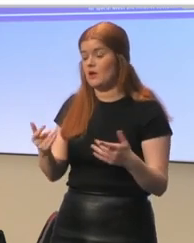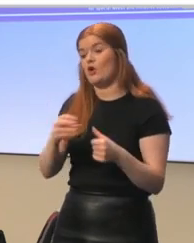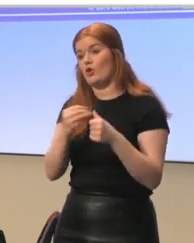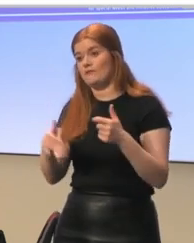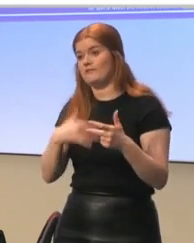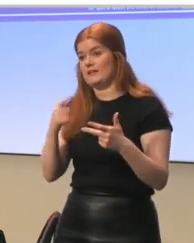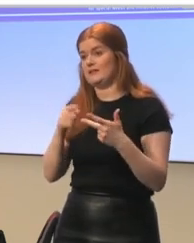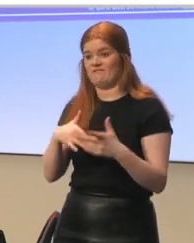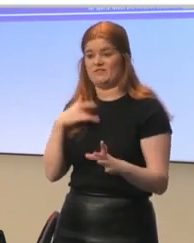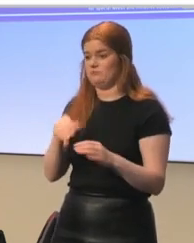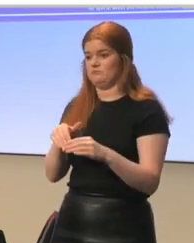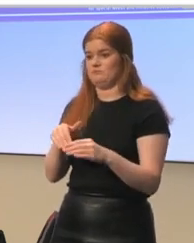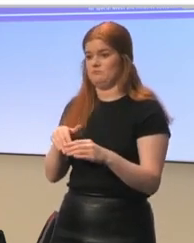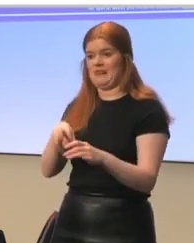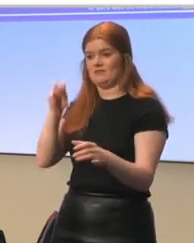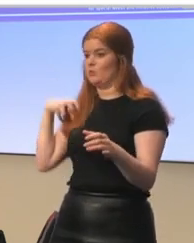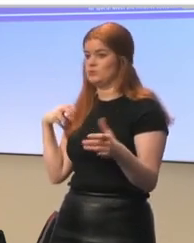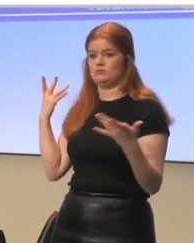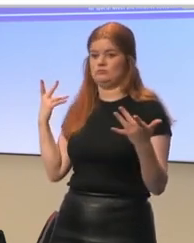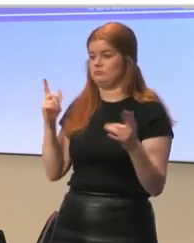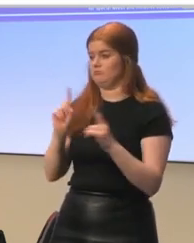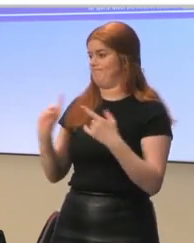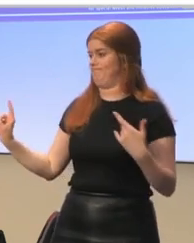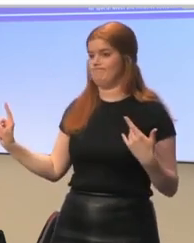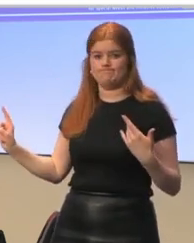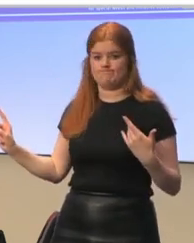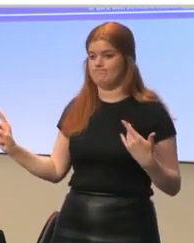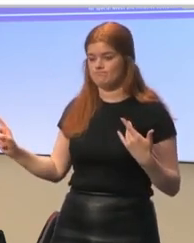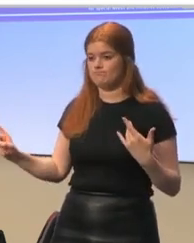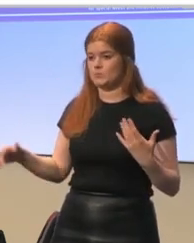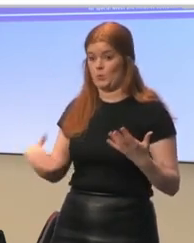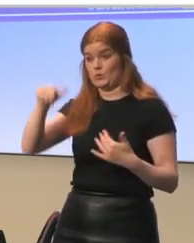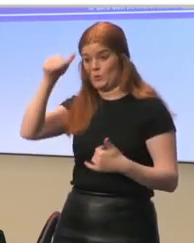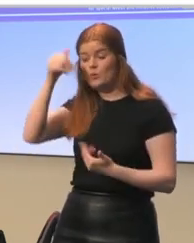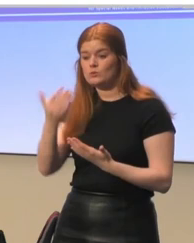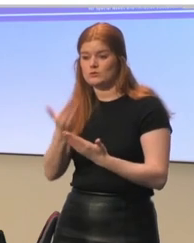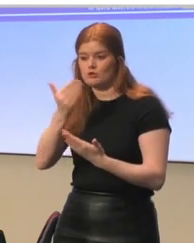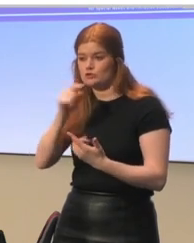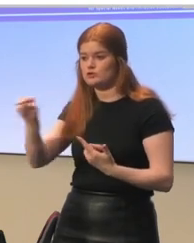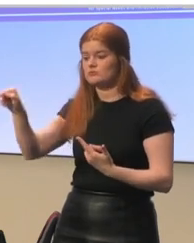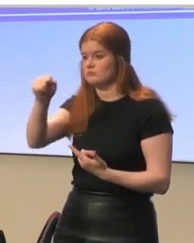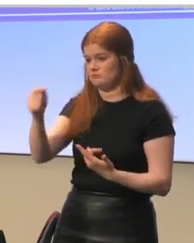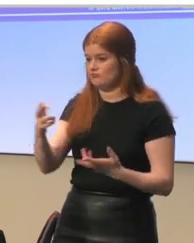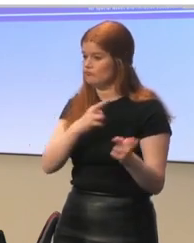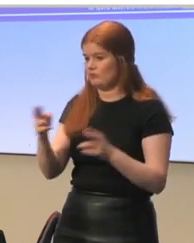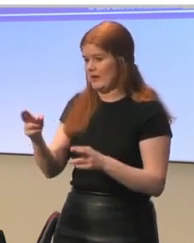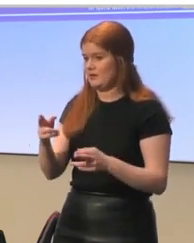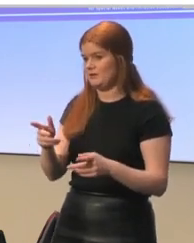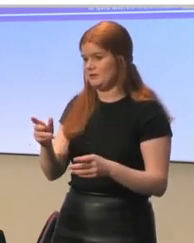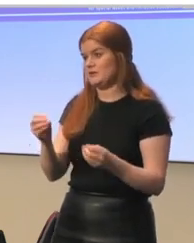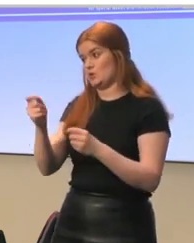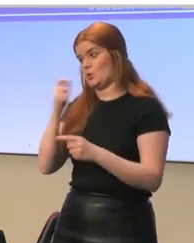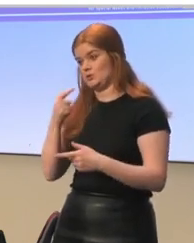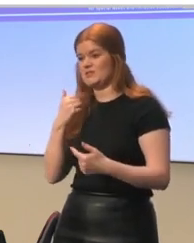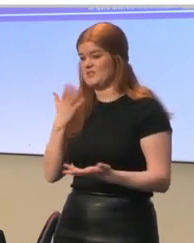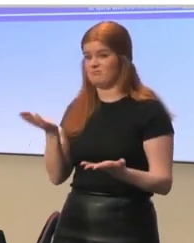is the feeling of being left out. So we know that learners very often reported back to us.